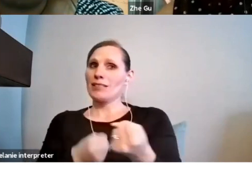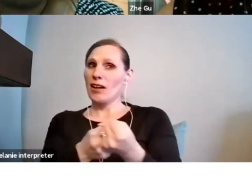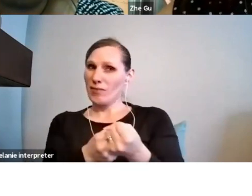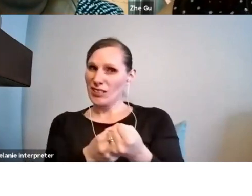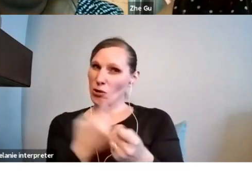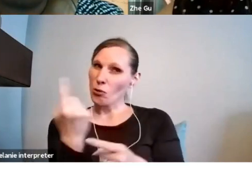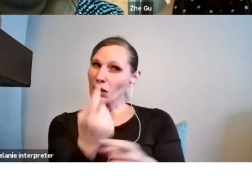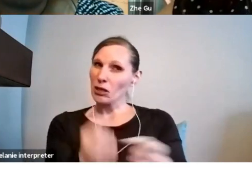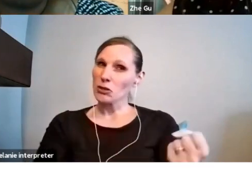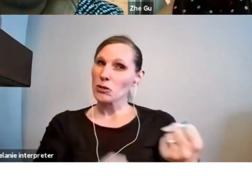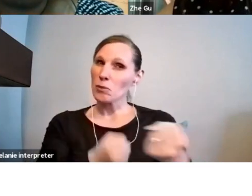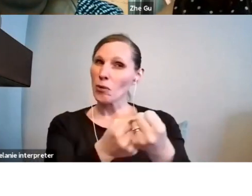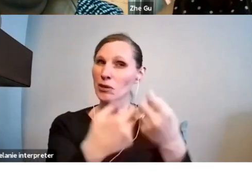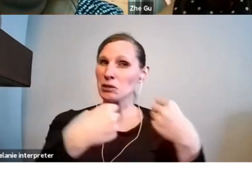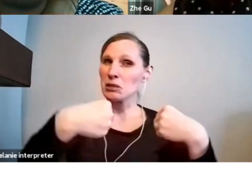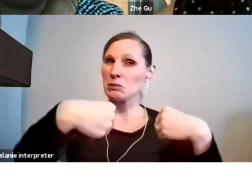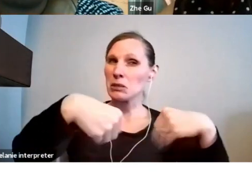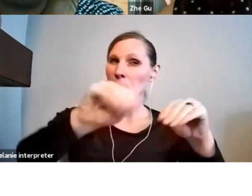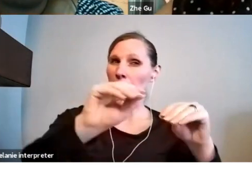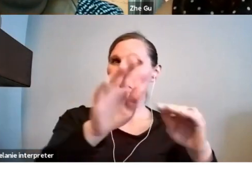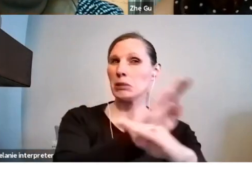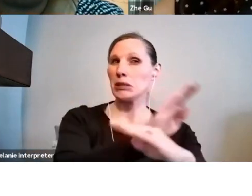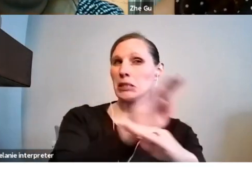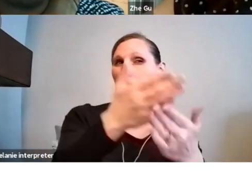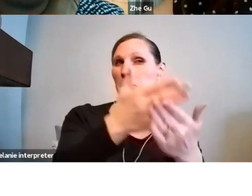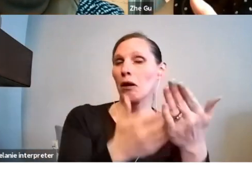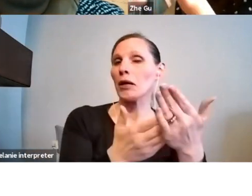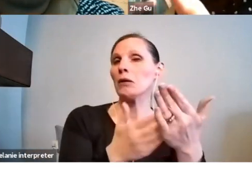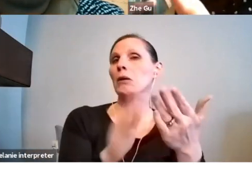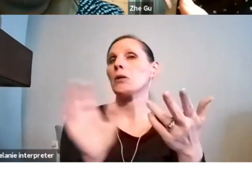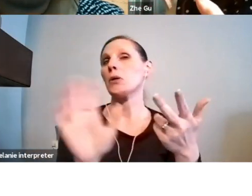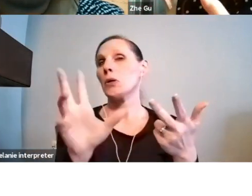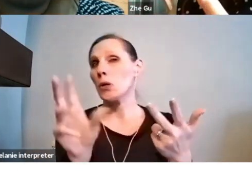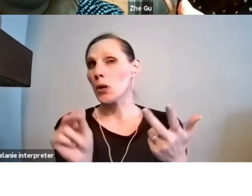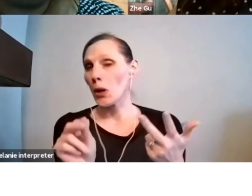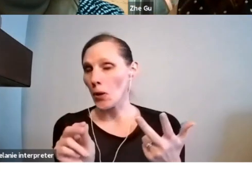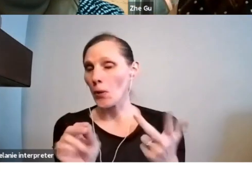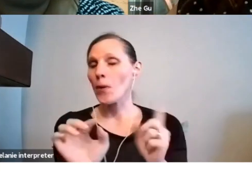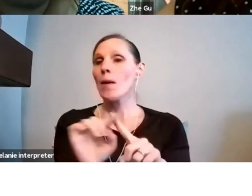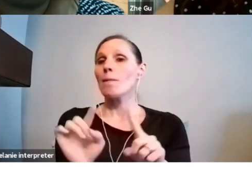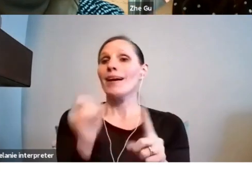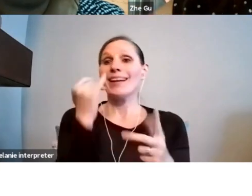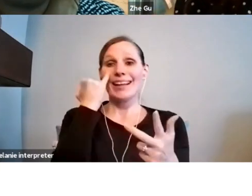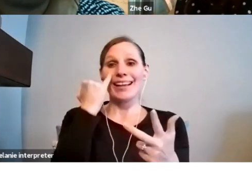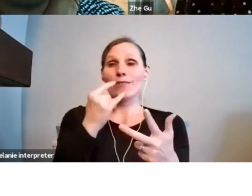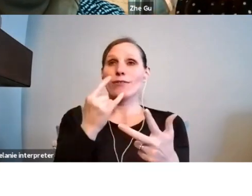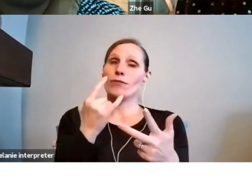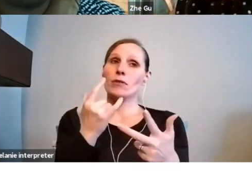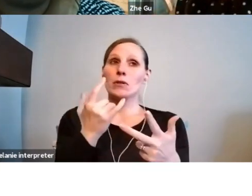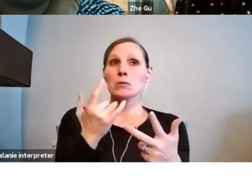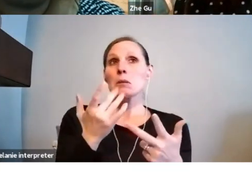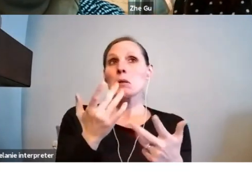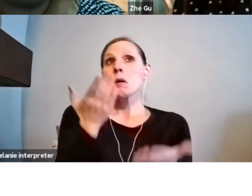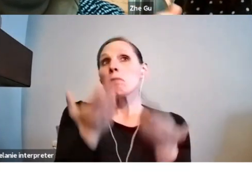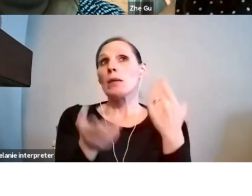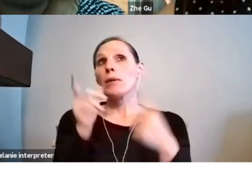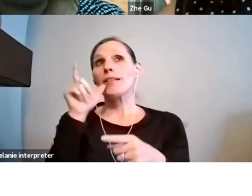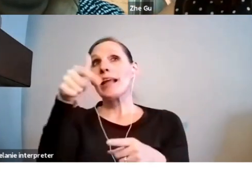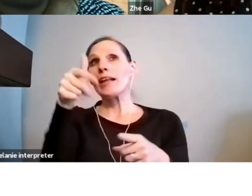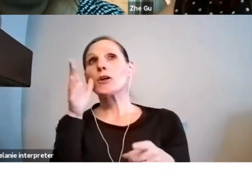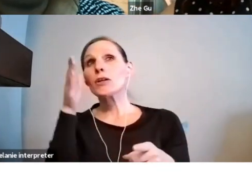your work, the fact that it may have a commercial component at some point later on,